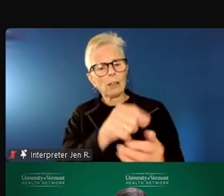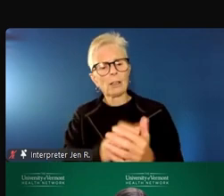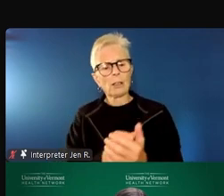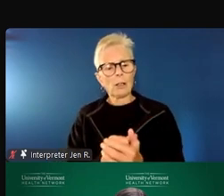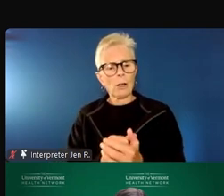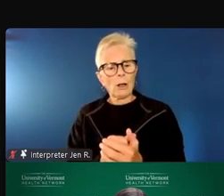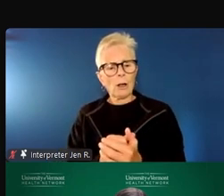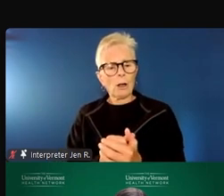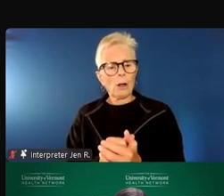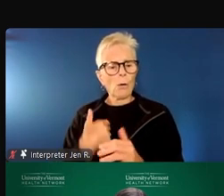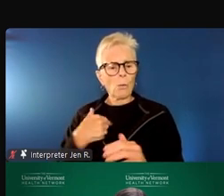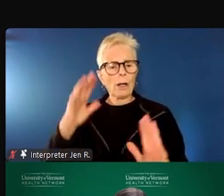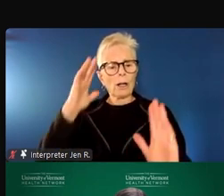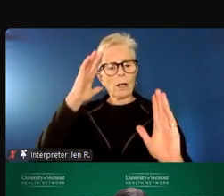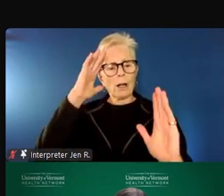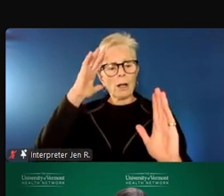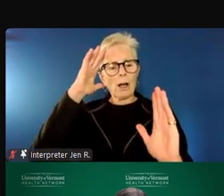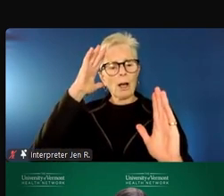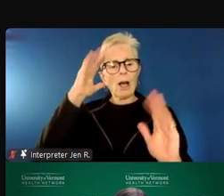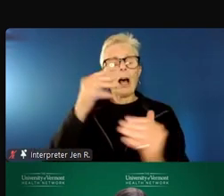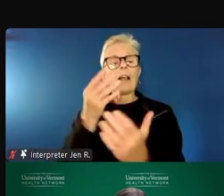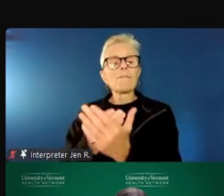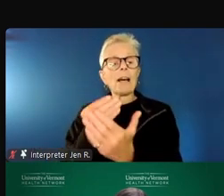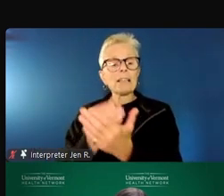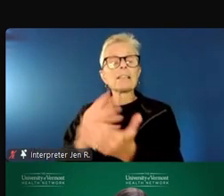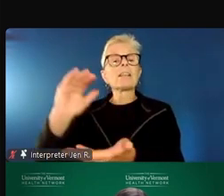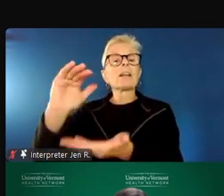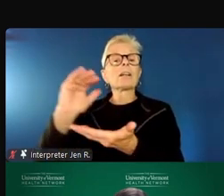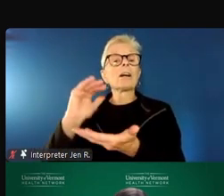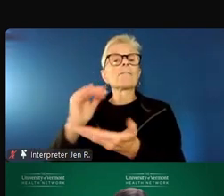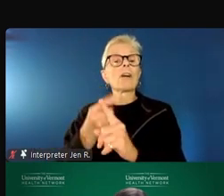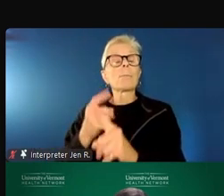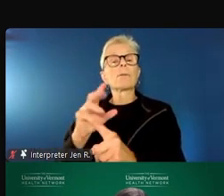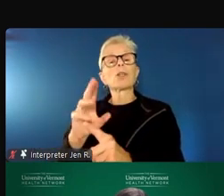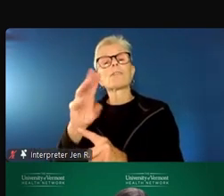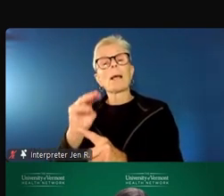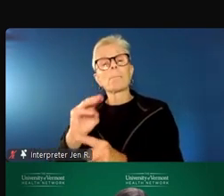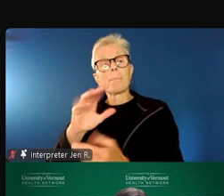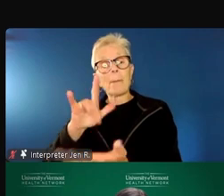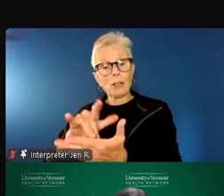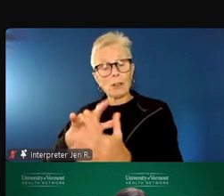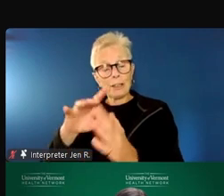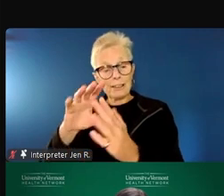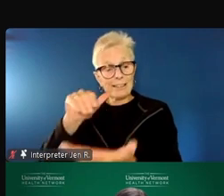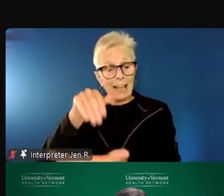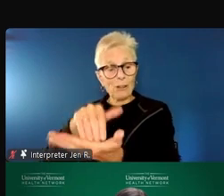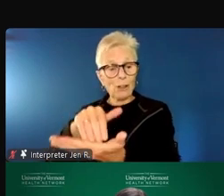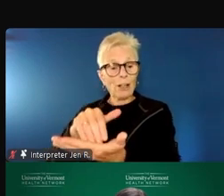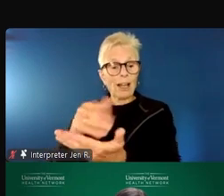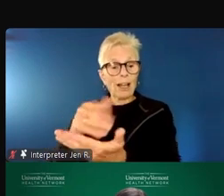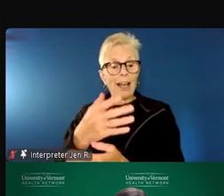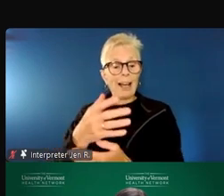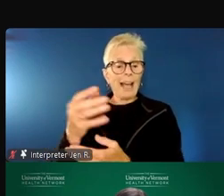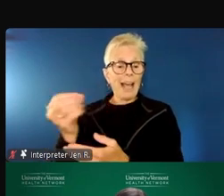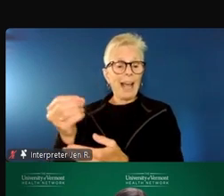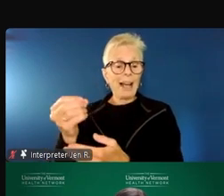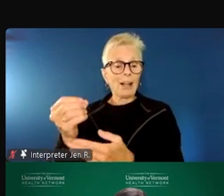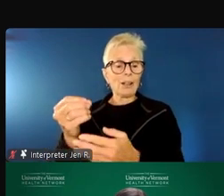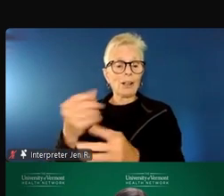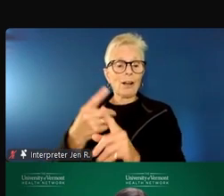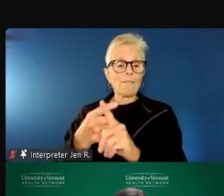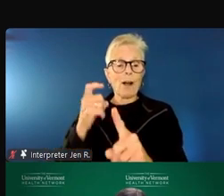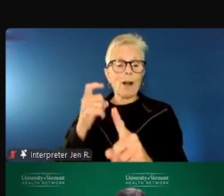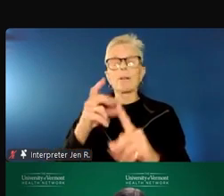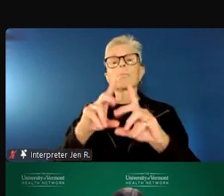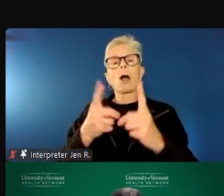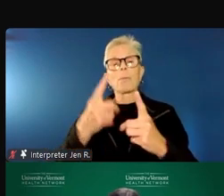and the rest of the funds are from UVM Medical Center operational funds as directed by the Green Mountain Care